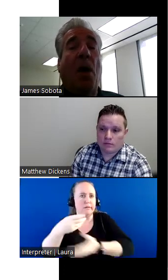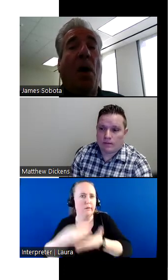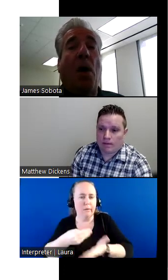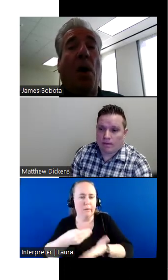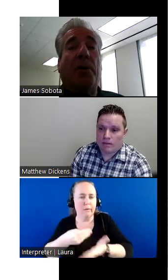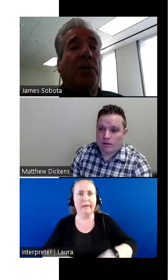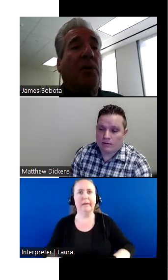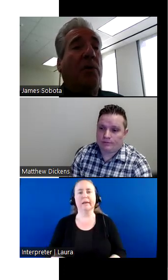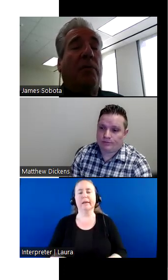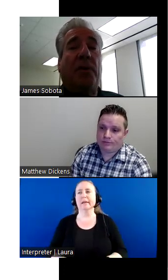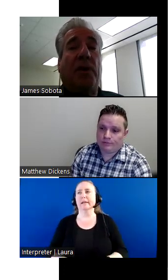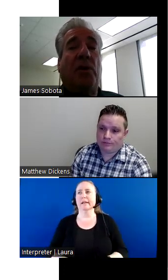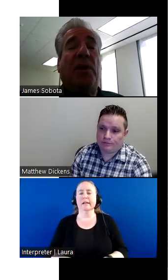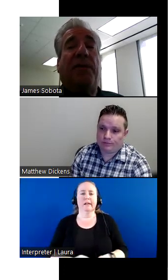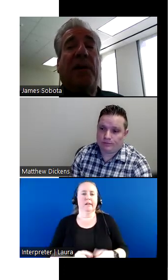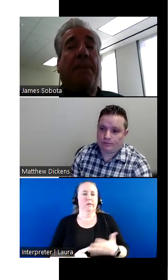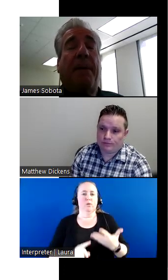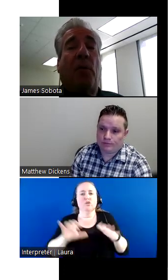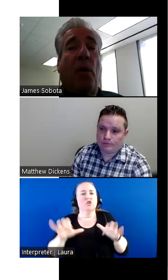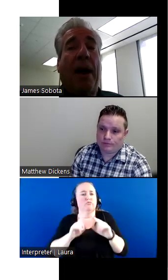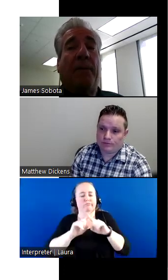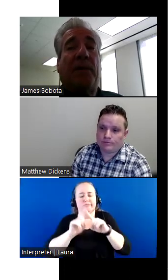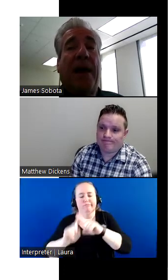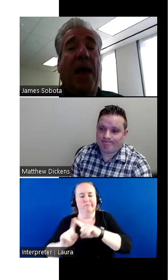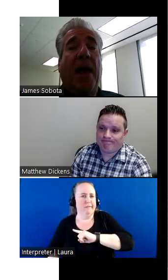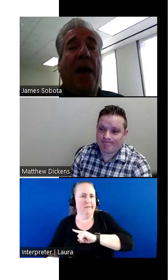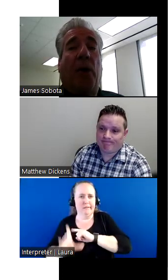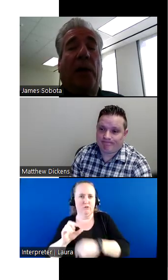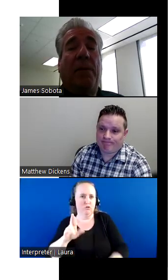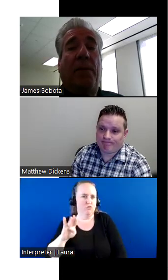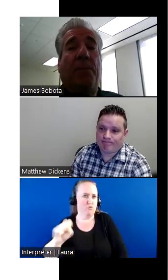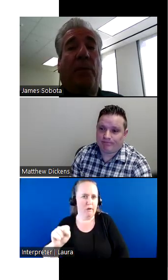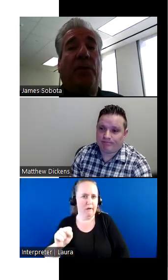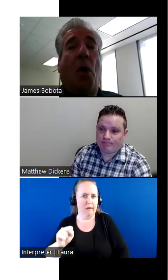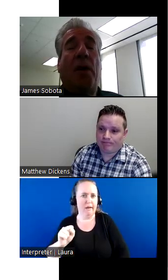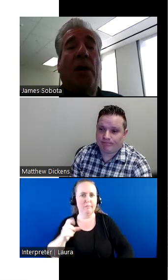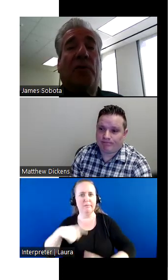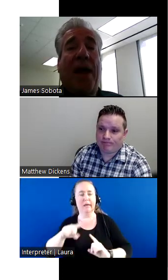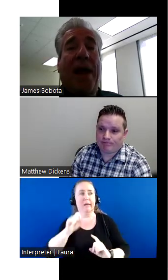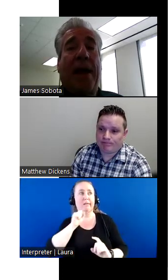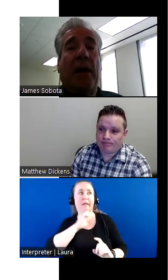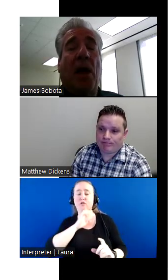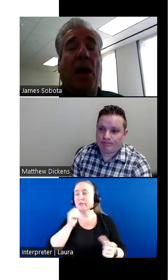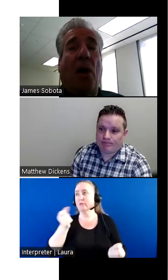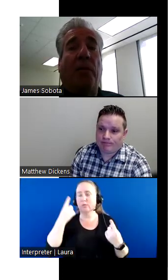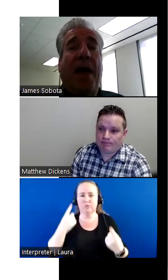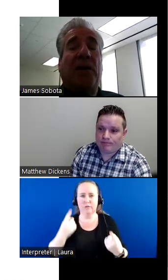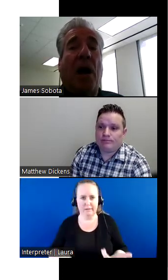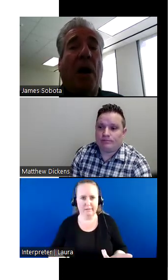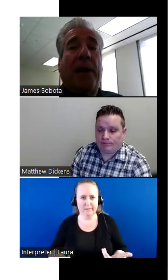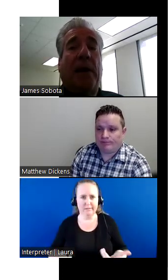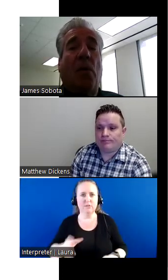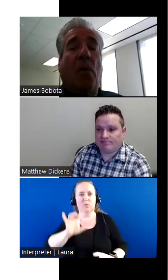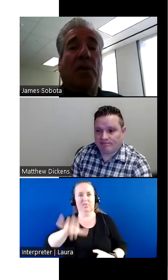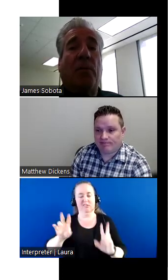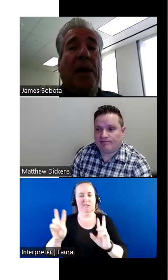them or to, to do different types of crimes that elderly people don't understand. So that